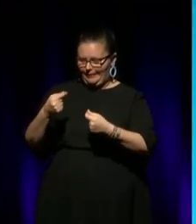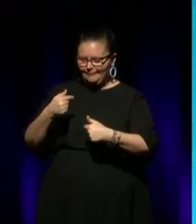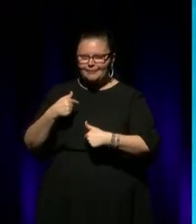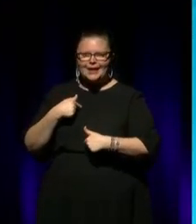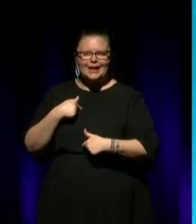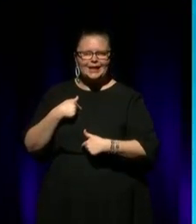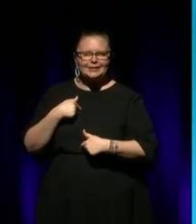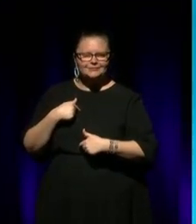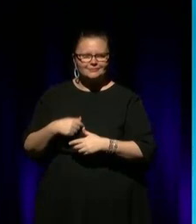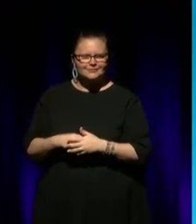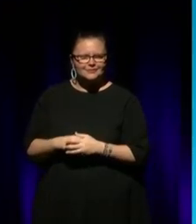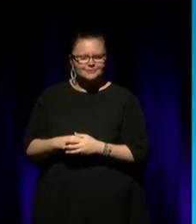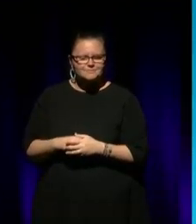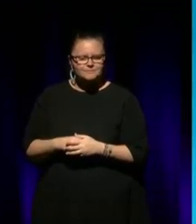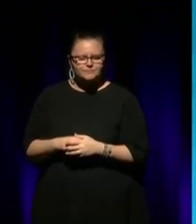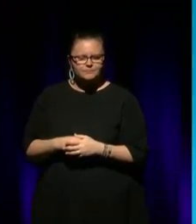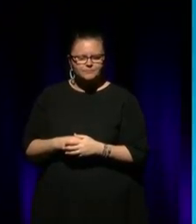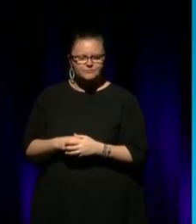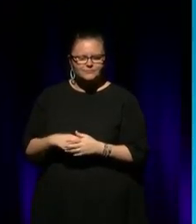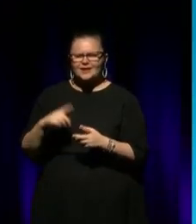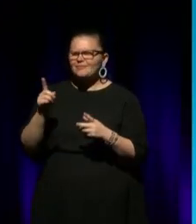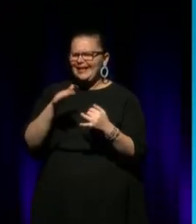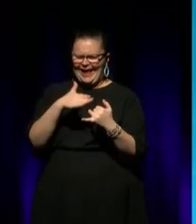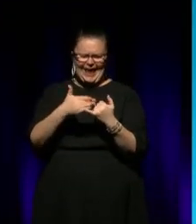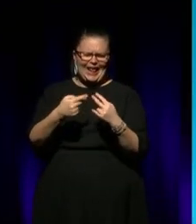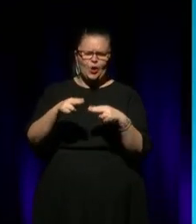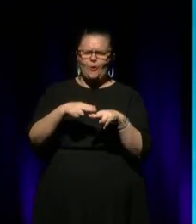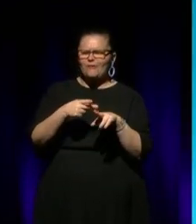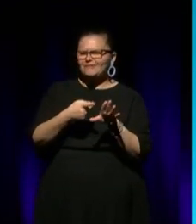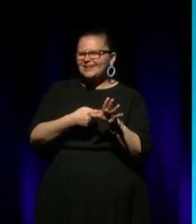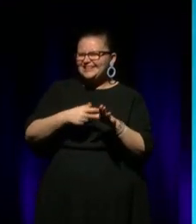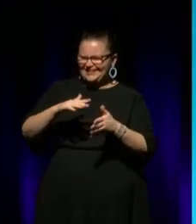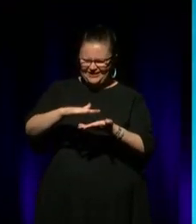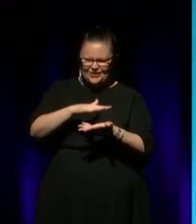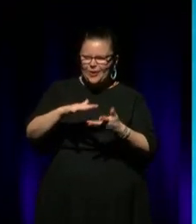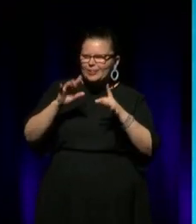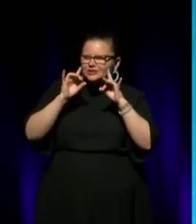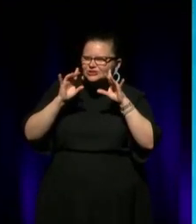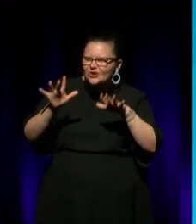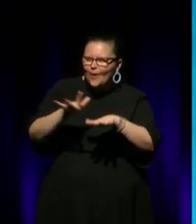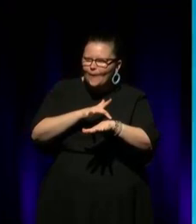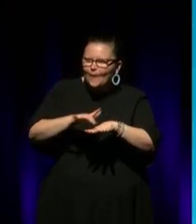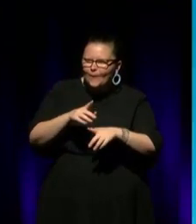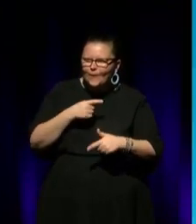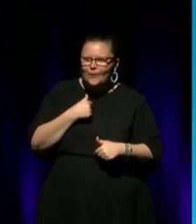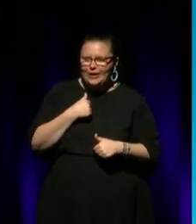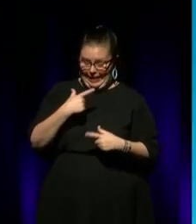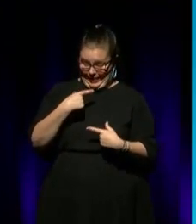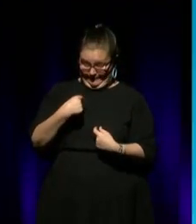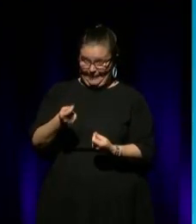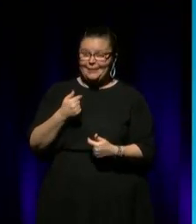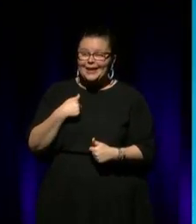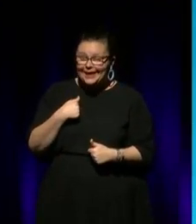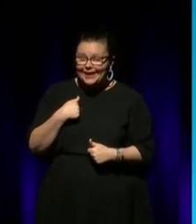Janet from Sydney Dance? They came to the end of year show at the college. was at Belvoir Street. And did they select me